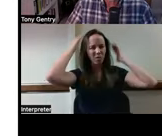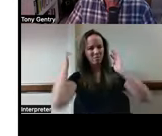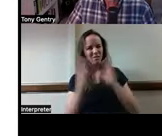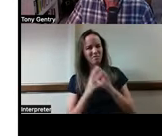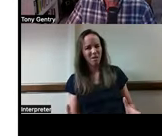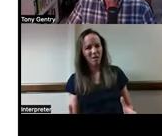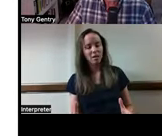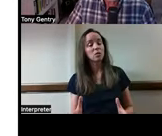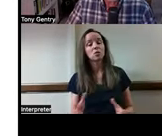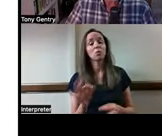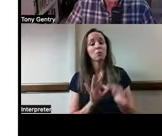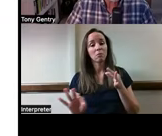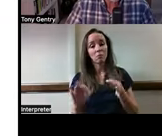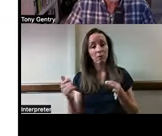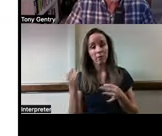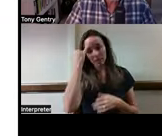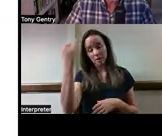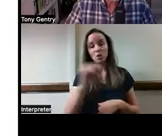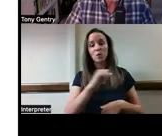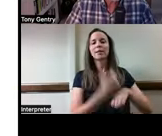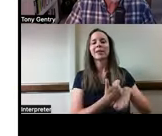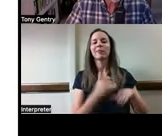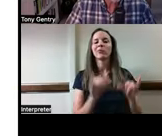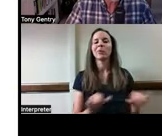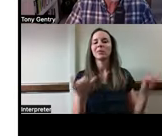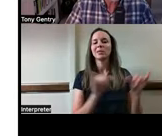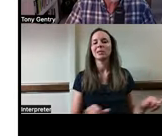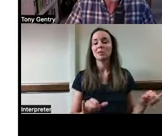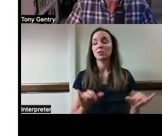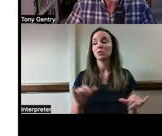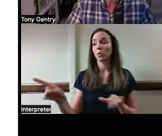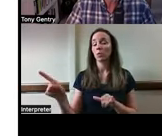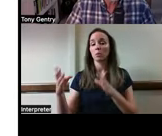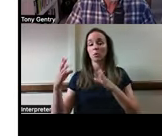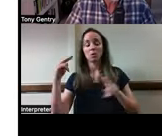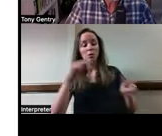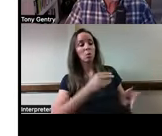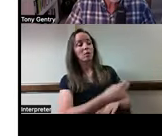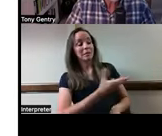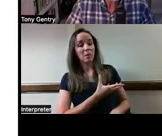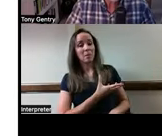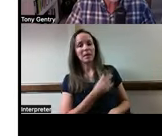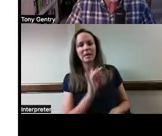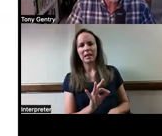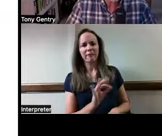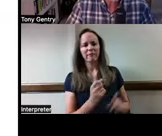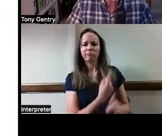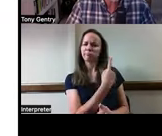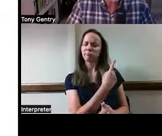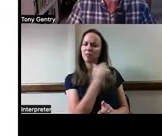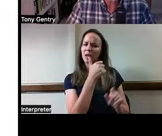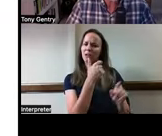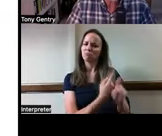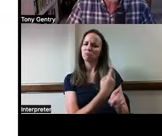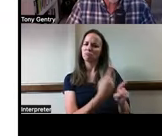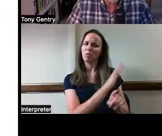is set up routines so as a caregiver, you're only notified if a variance occurs in the